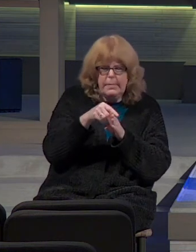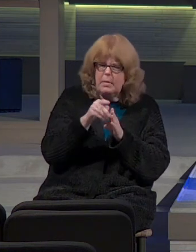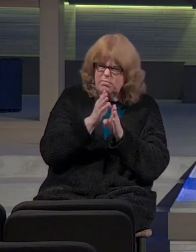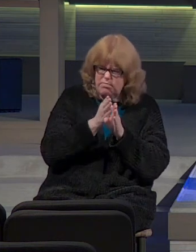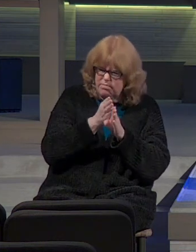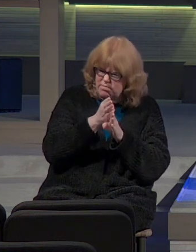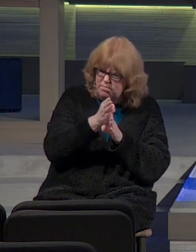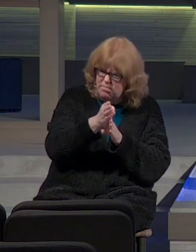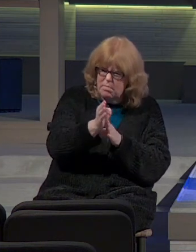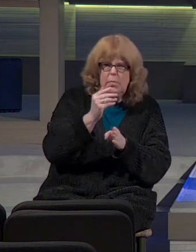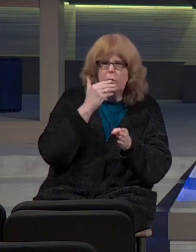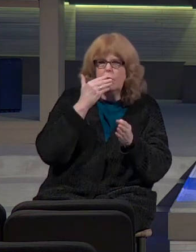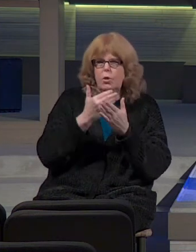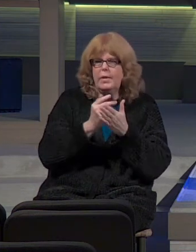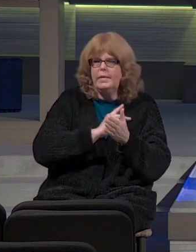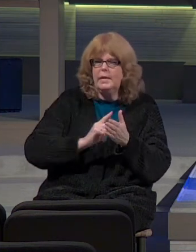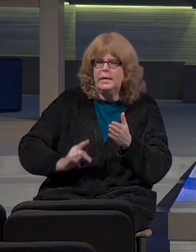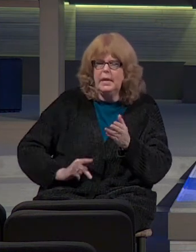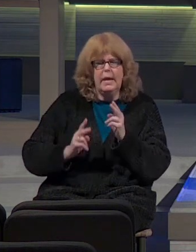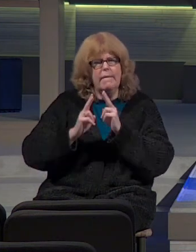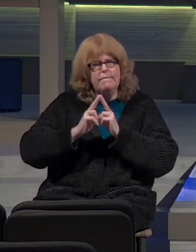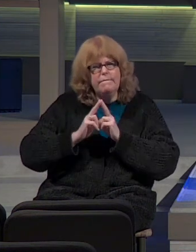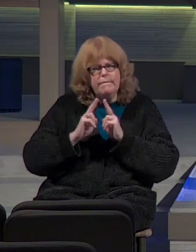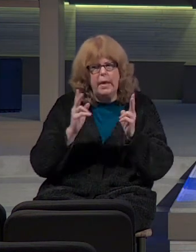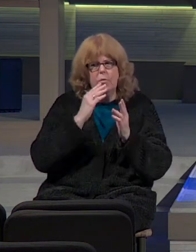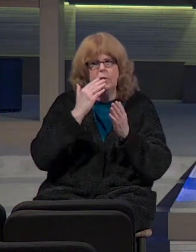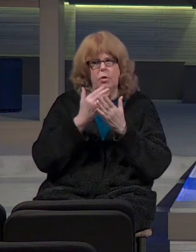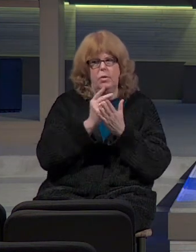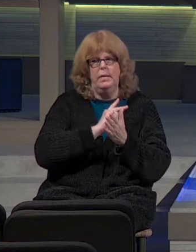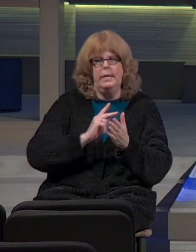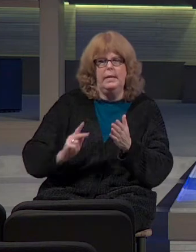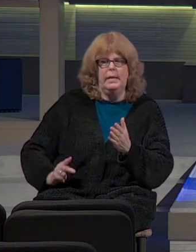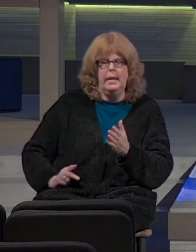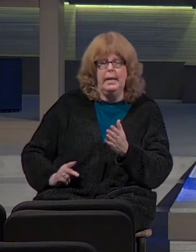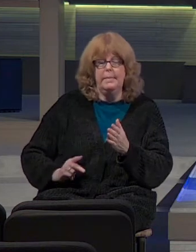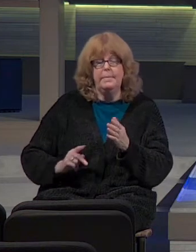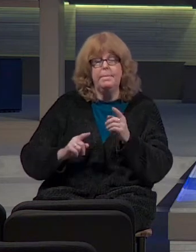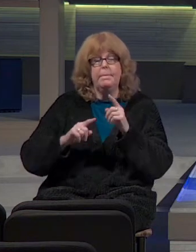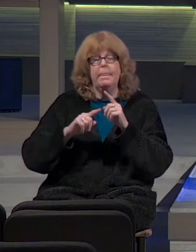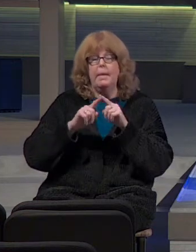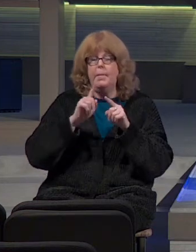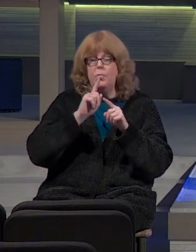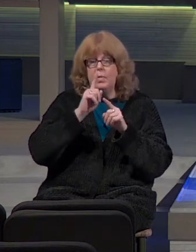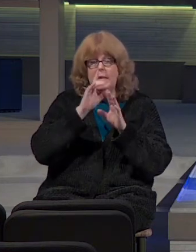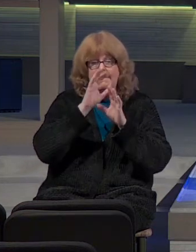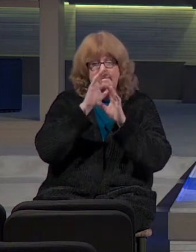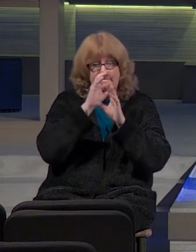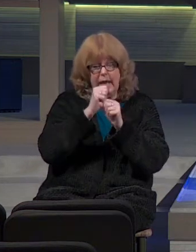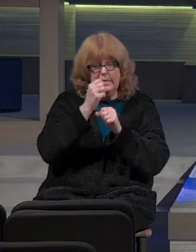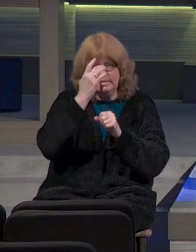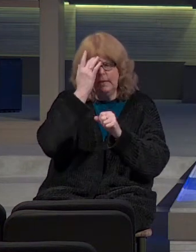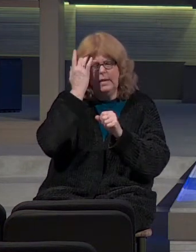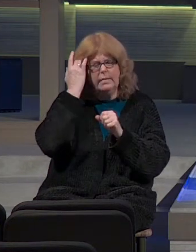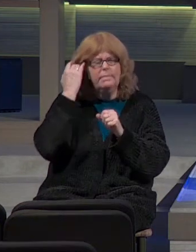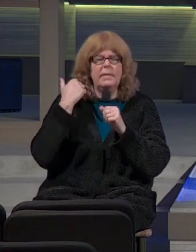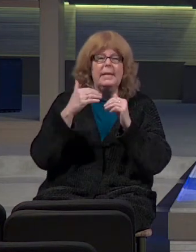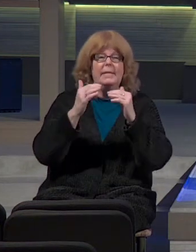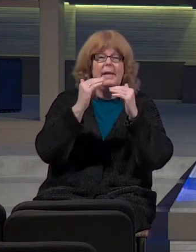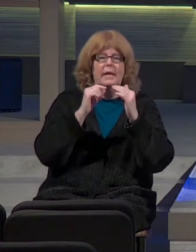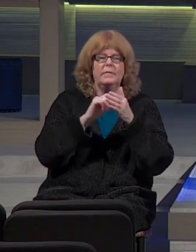Good king. Very good king. But here's the fascinating thing now. Look at this next verse.